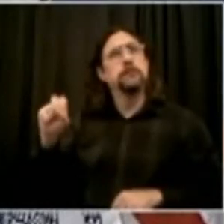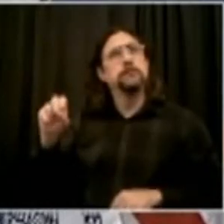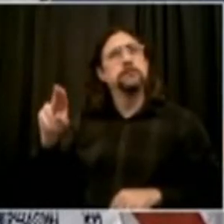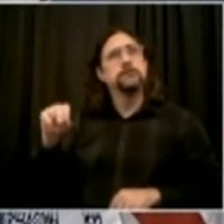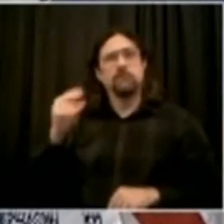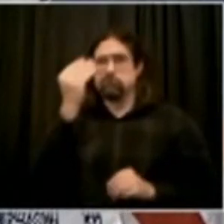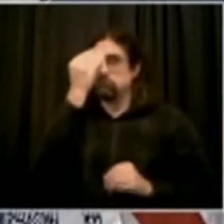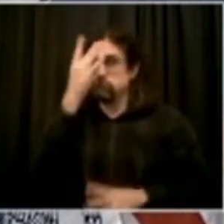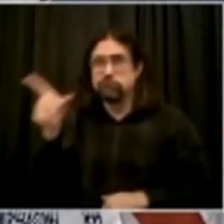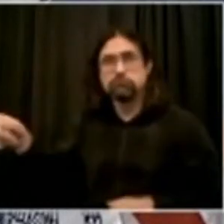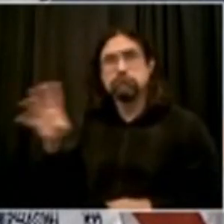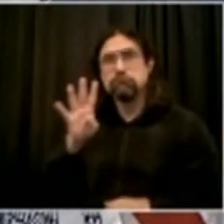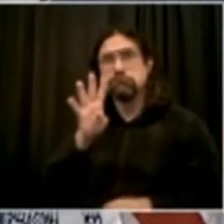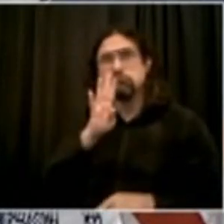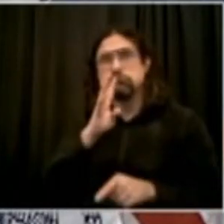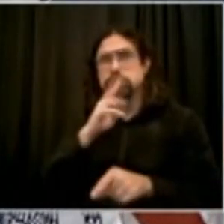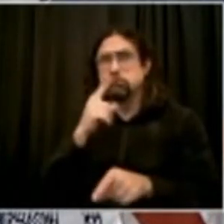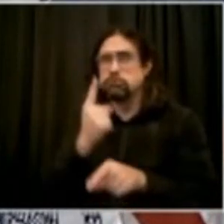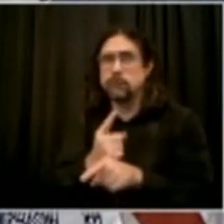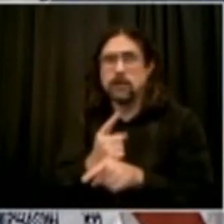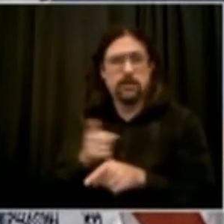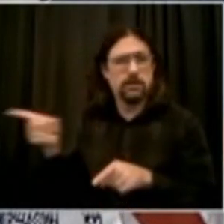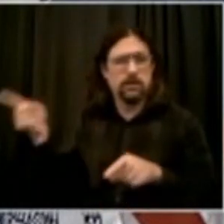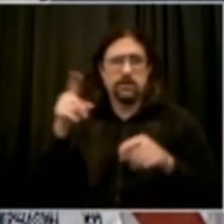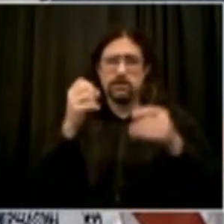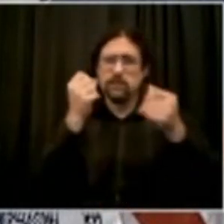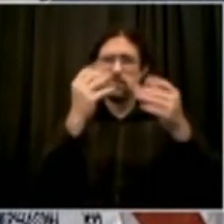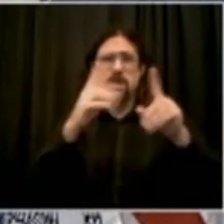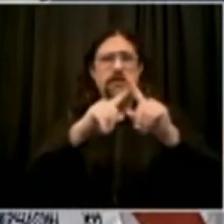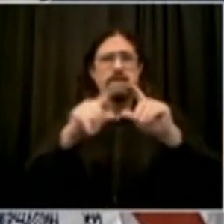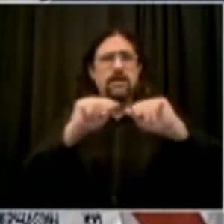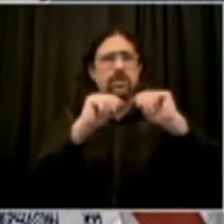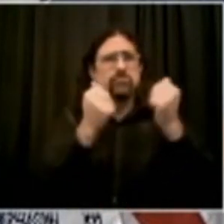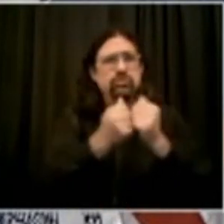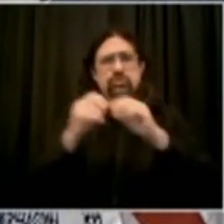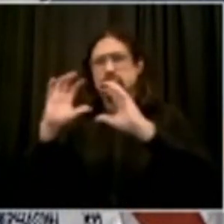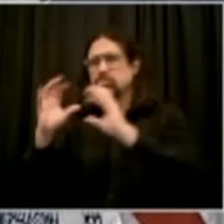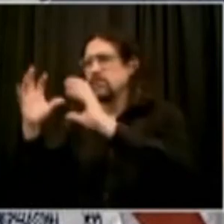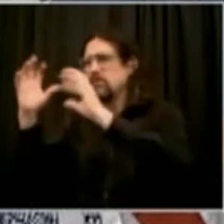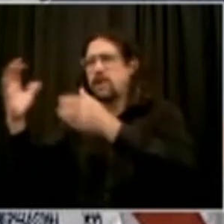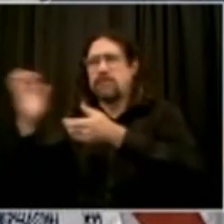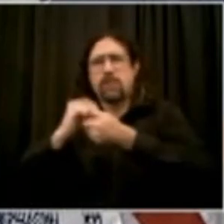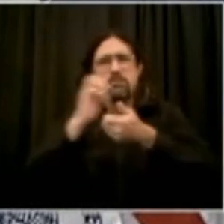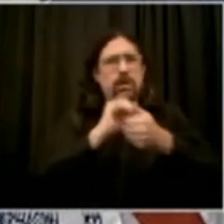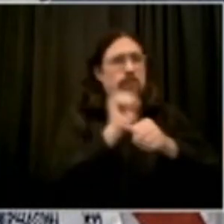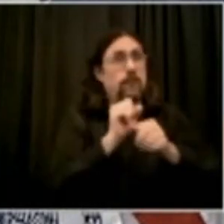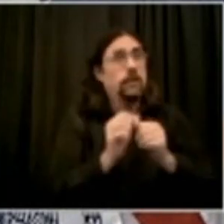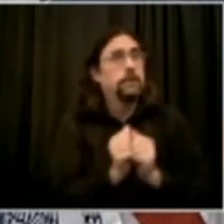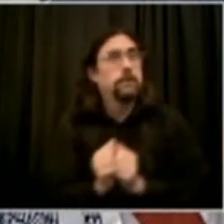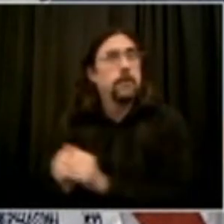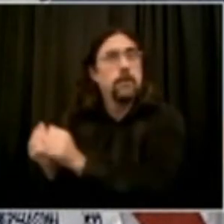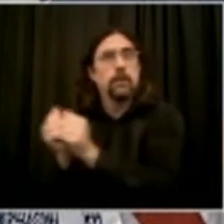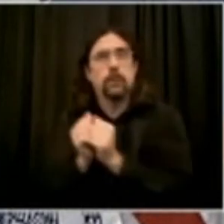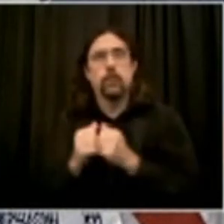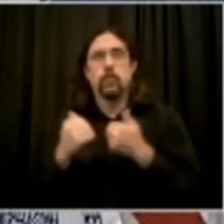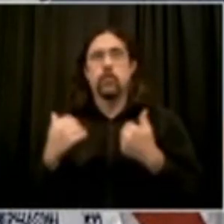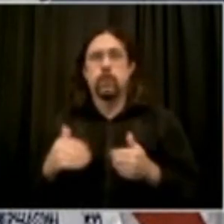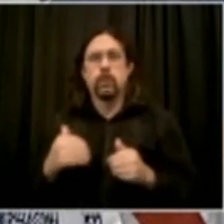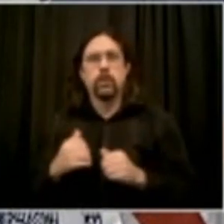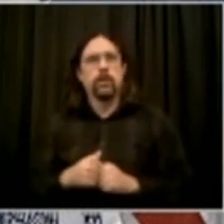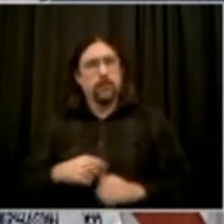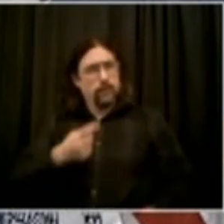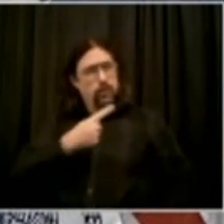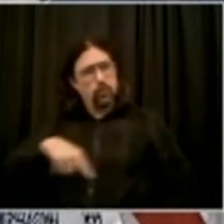support they need. We're not saying to people, hey, you're on your own. Quite the opposite. We're saying we're going to be with you every step of the way. In fact, if you engage